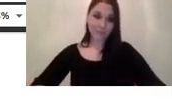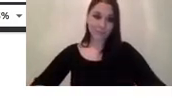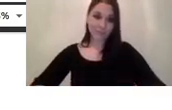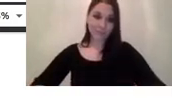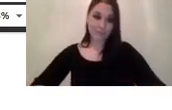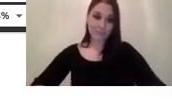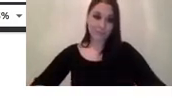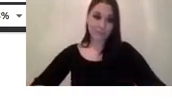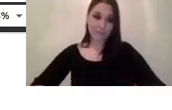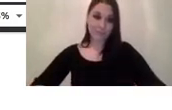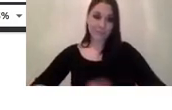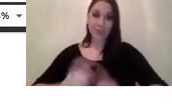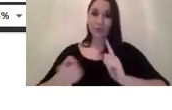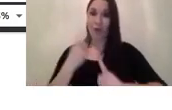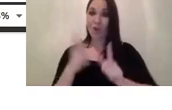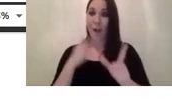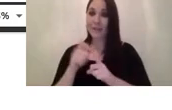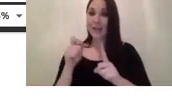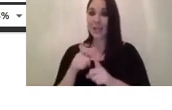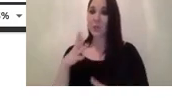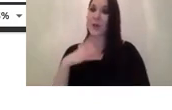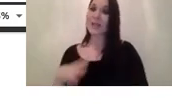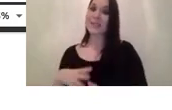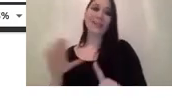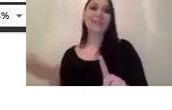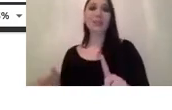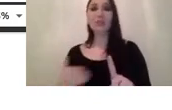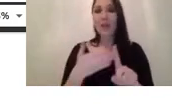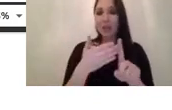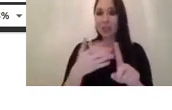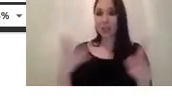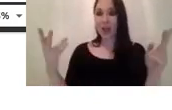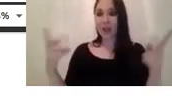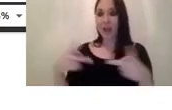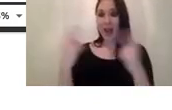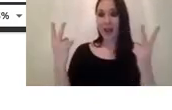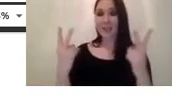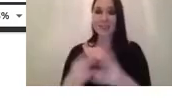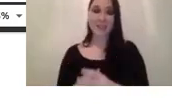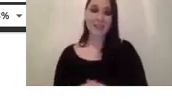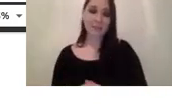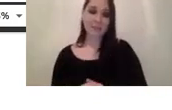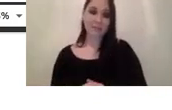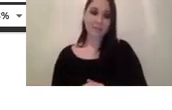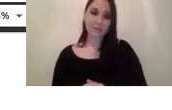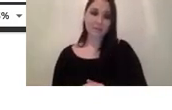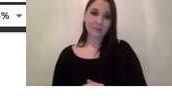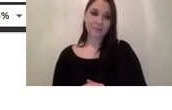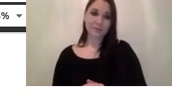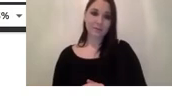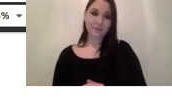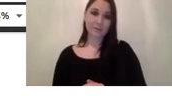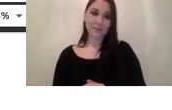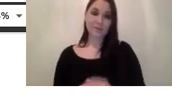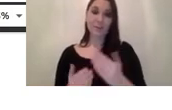require directional directional lighting um for most